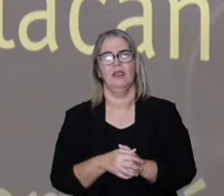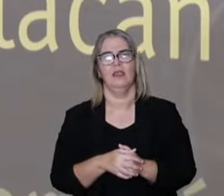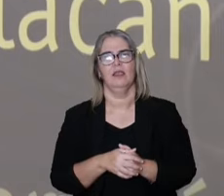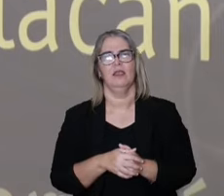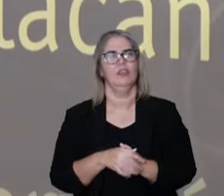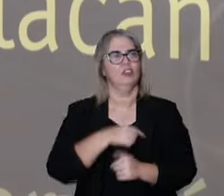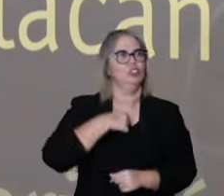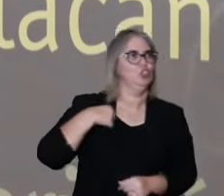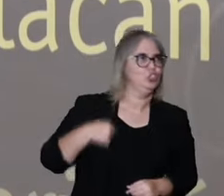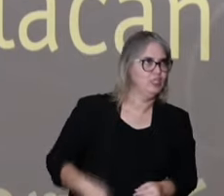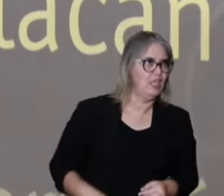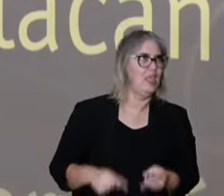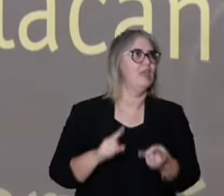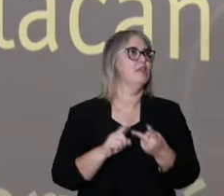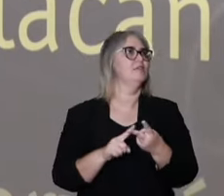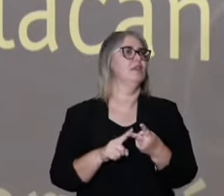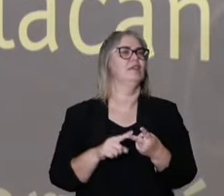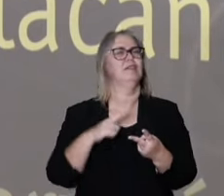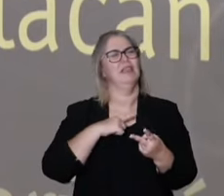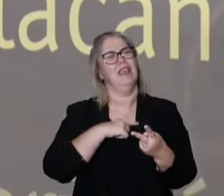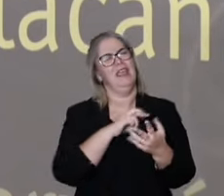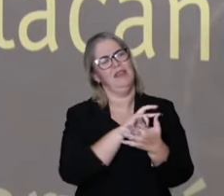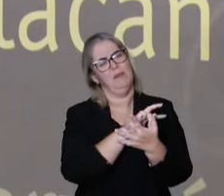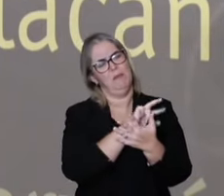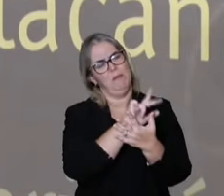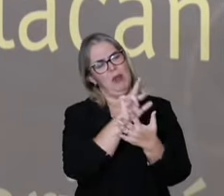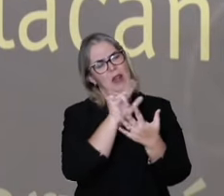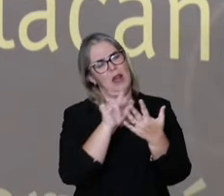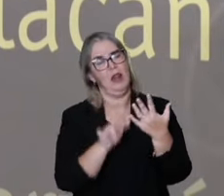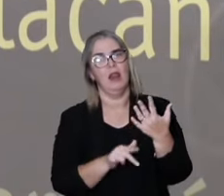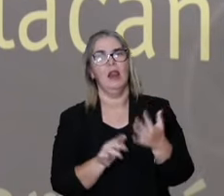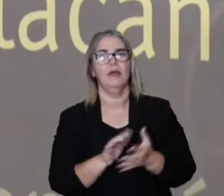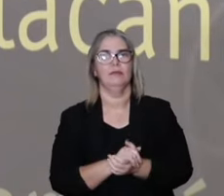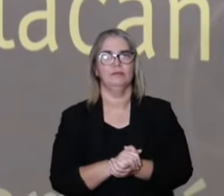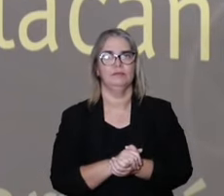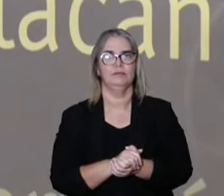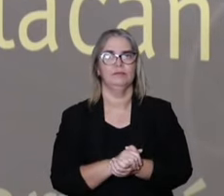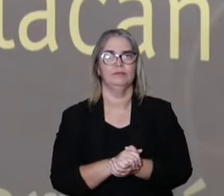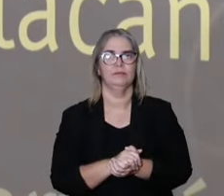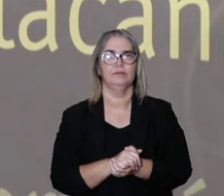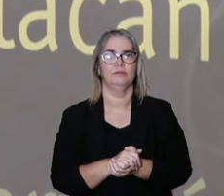medicine, in the Chinese medicine, in other variations.